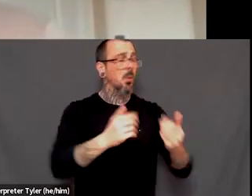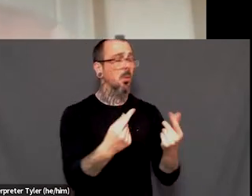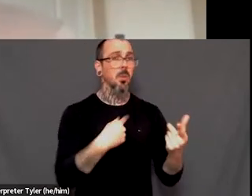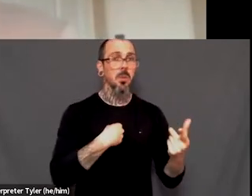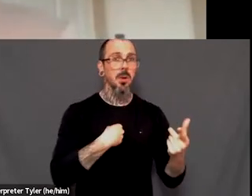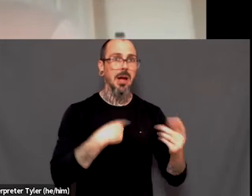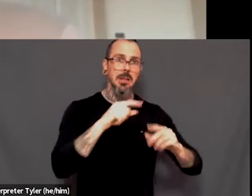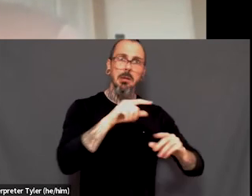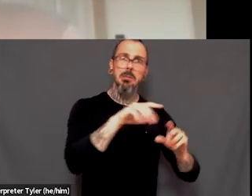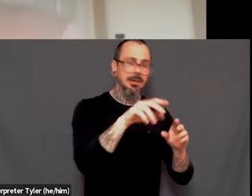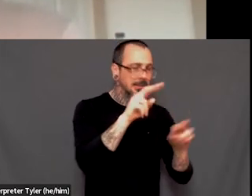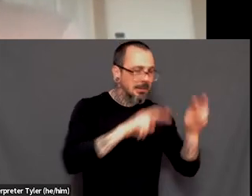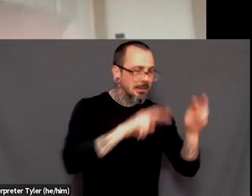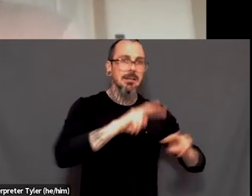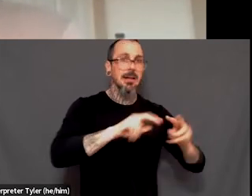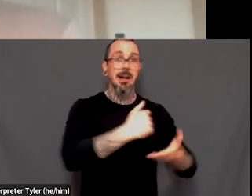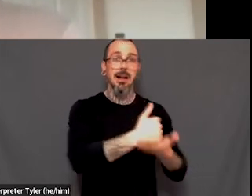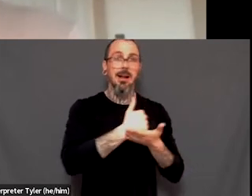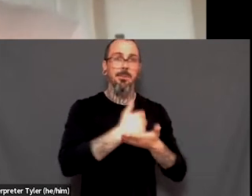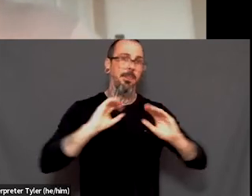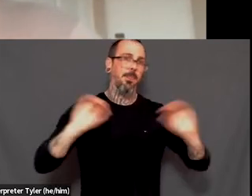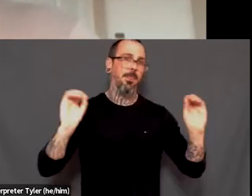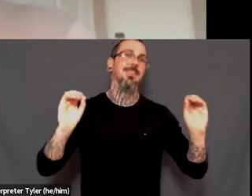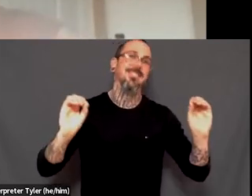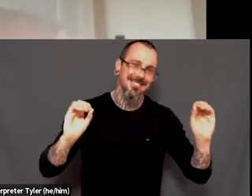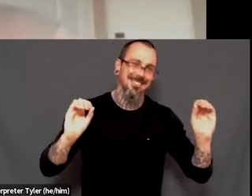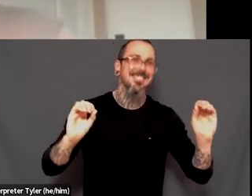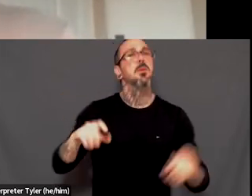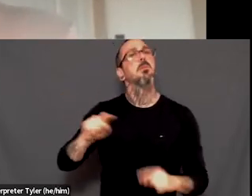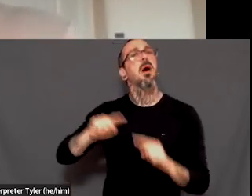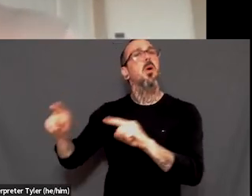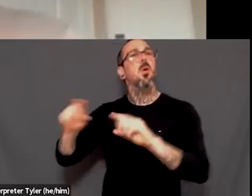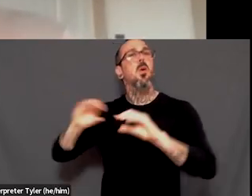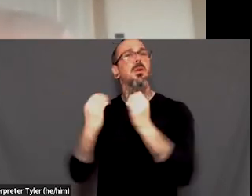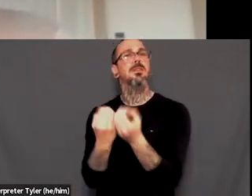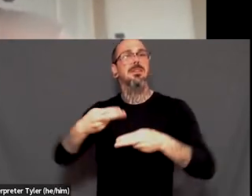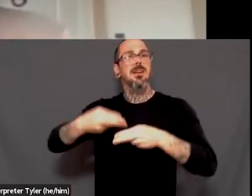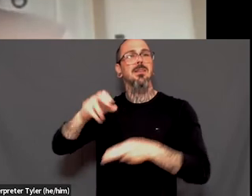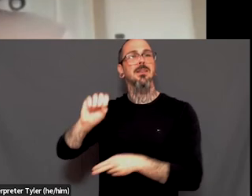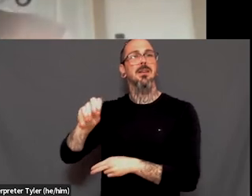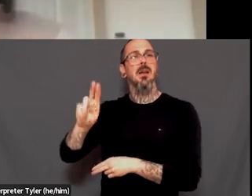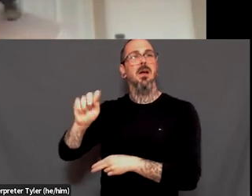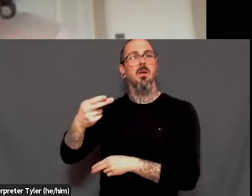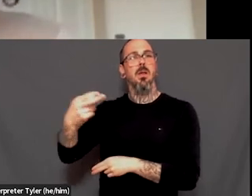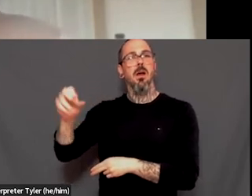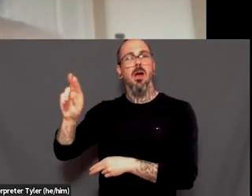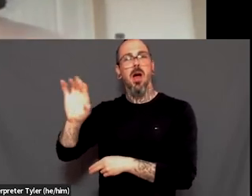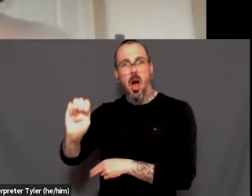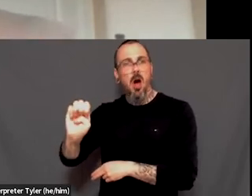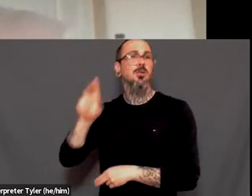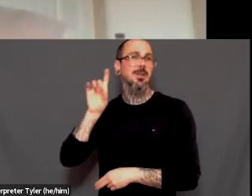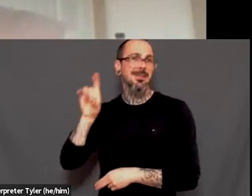Um, I had to go to, um, South house, um, the gender and sexuality center at Dell. was like, Hey,